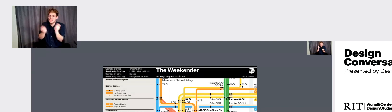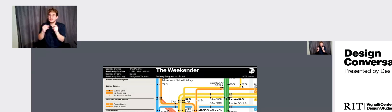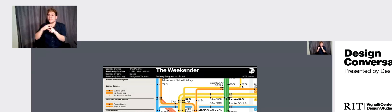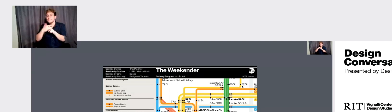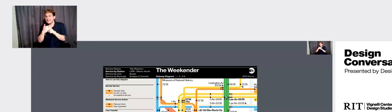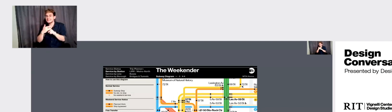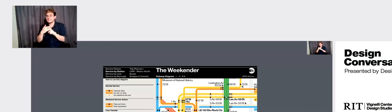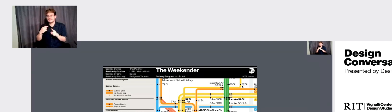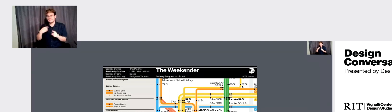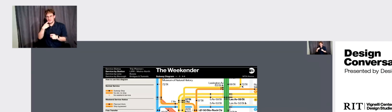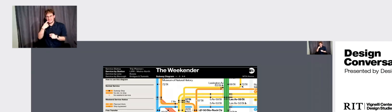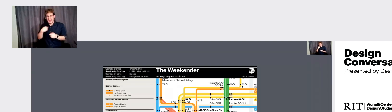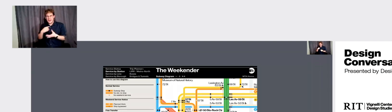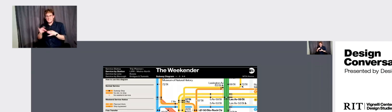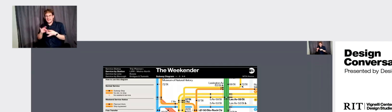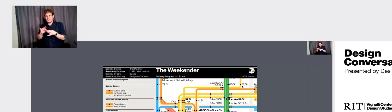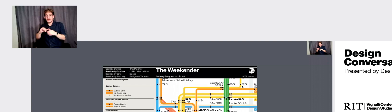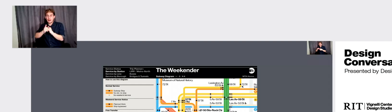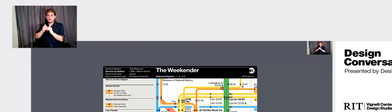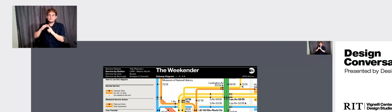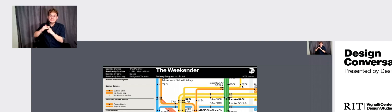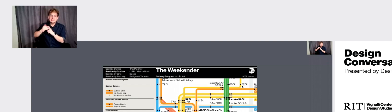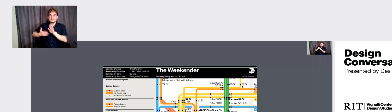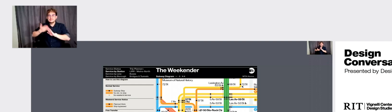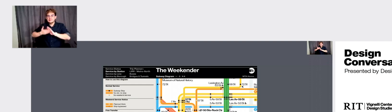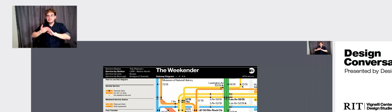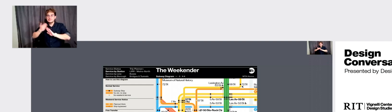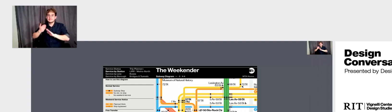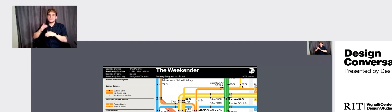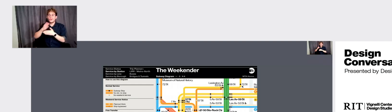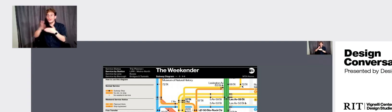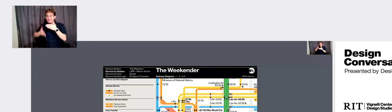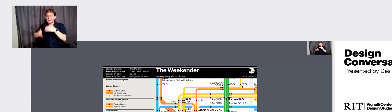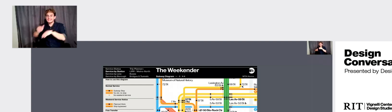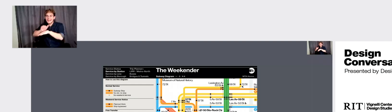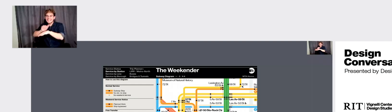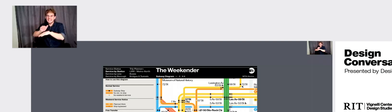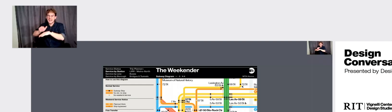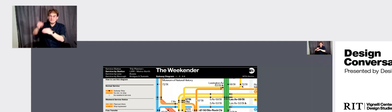I talked about at the beginning that is represented by, by posters, right.